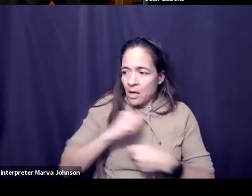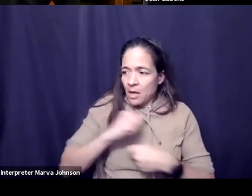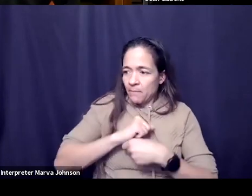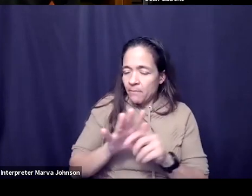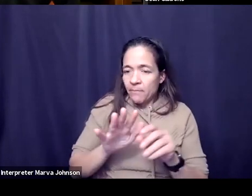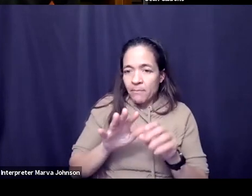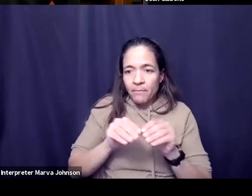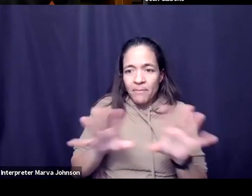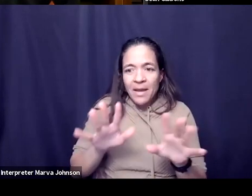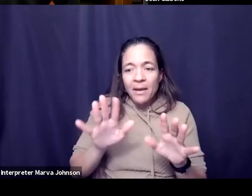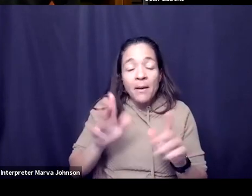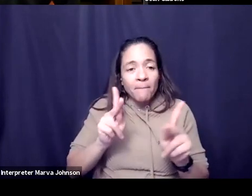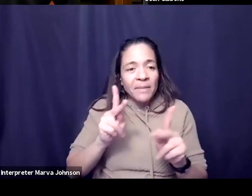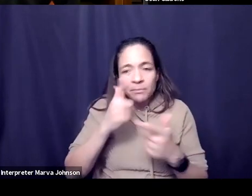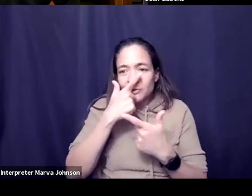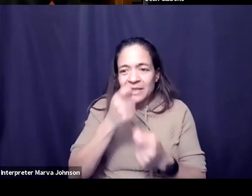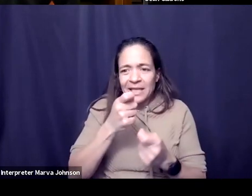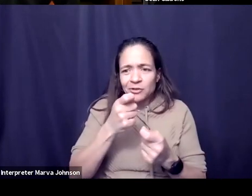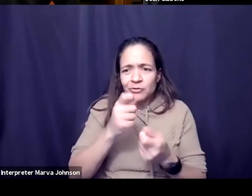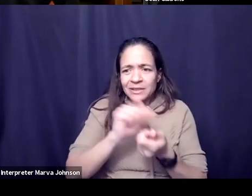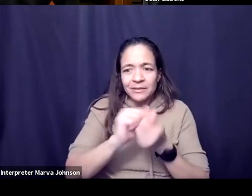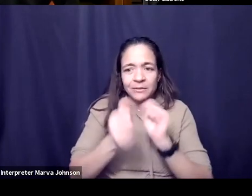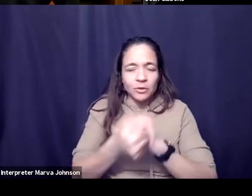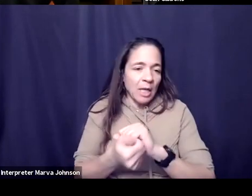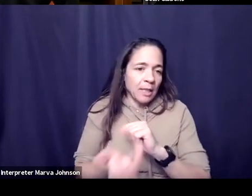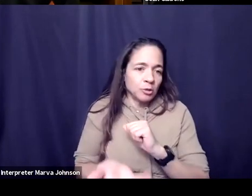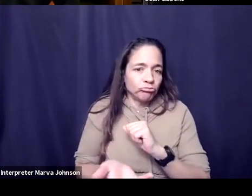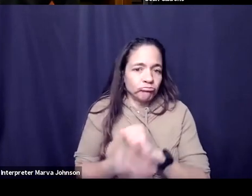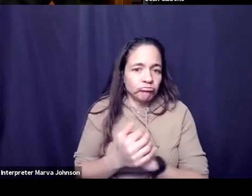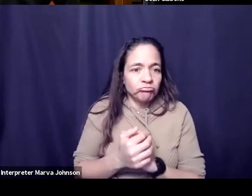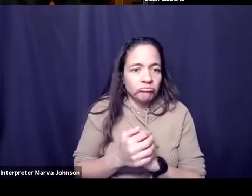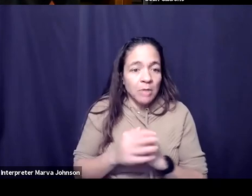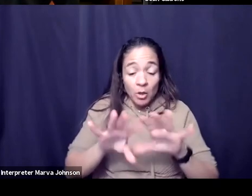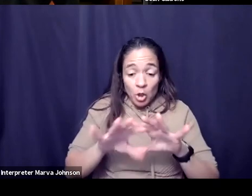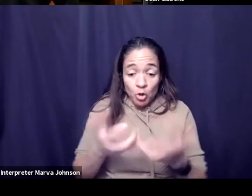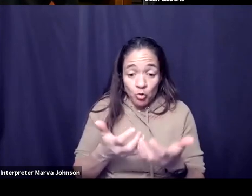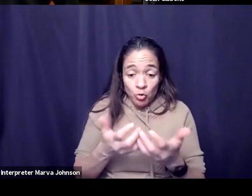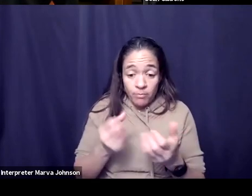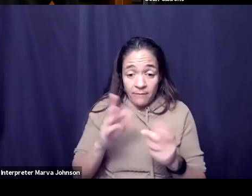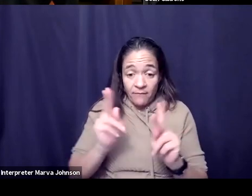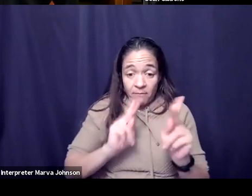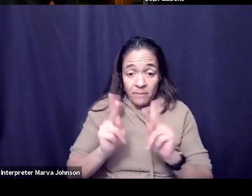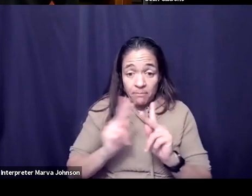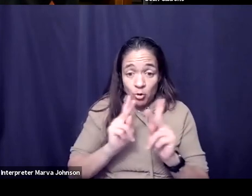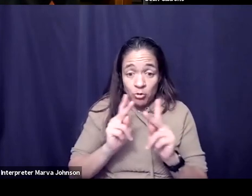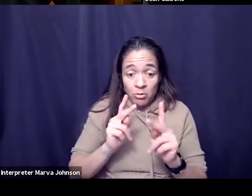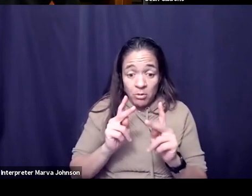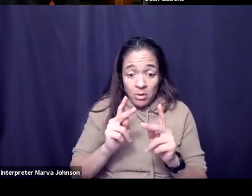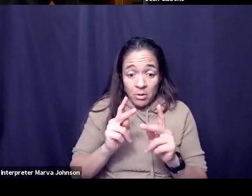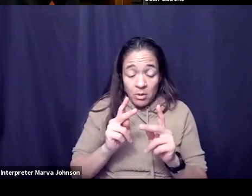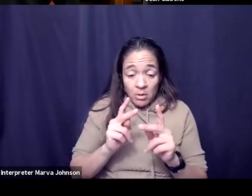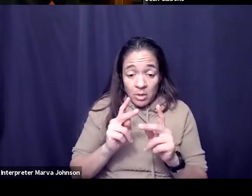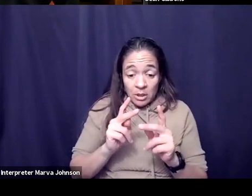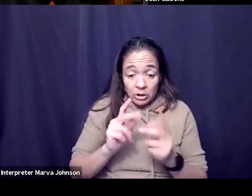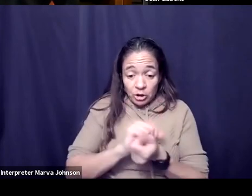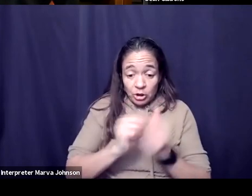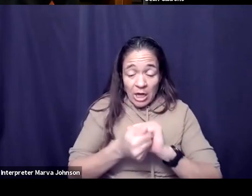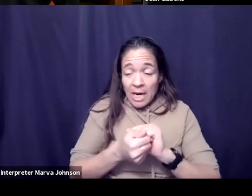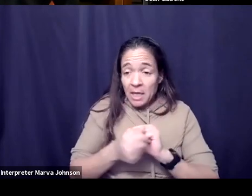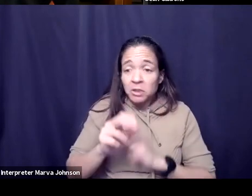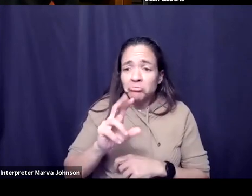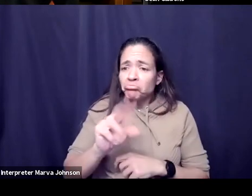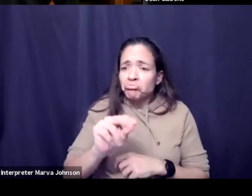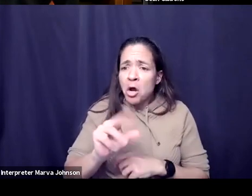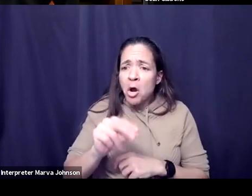shifted you know the needs for the the group of people they cared about did not change but what those group what those people needed changed they no longer